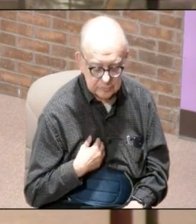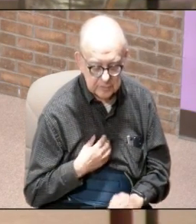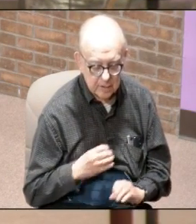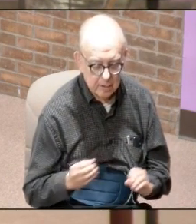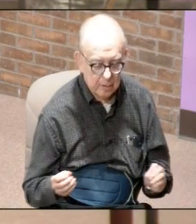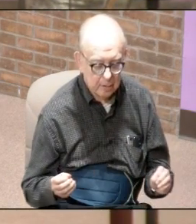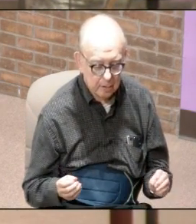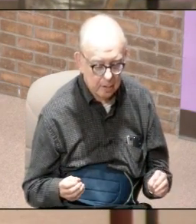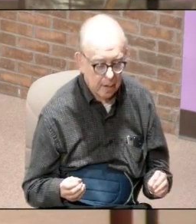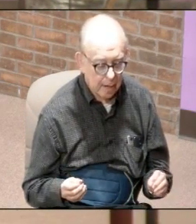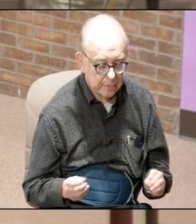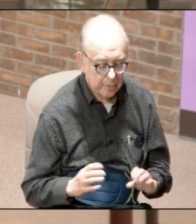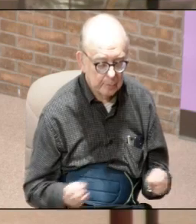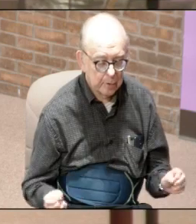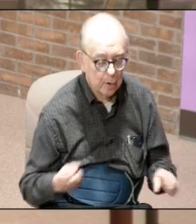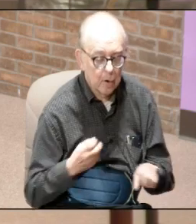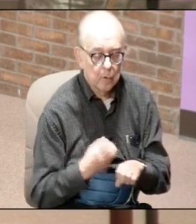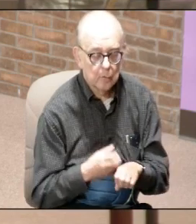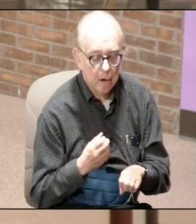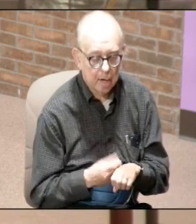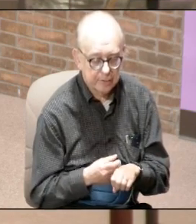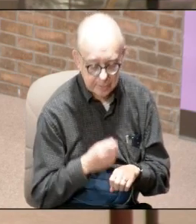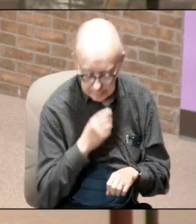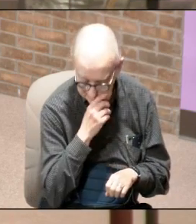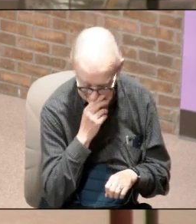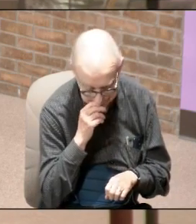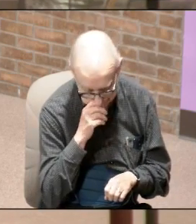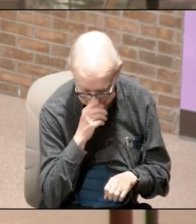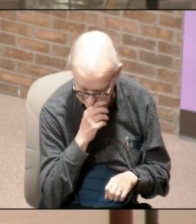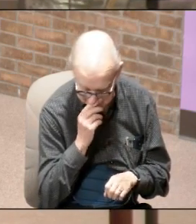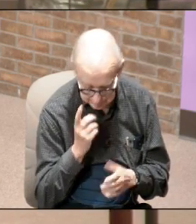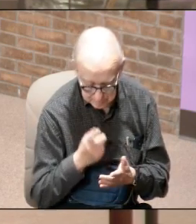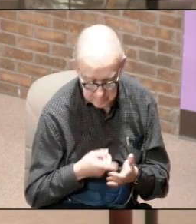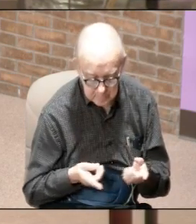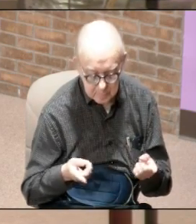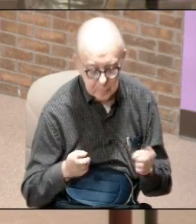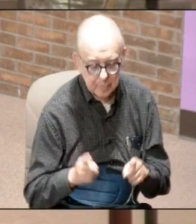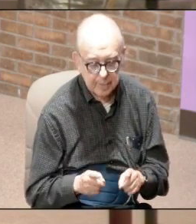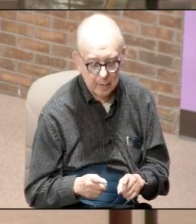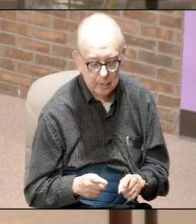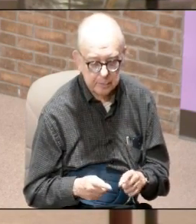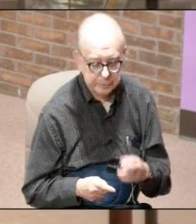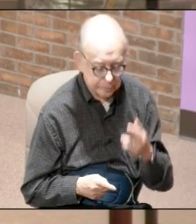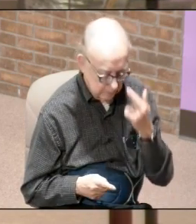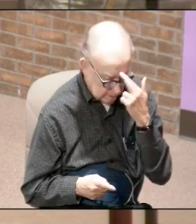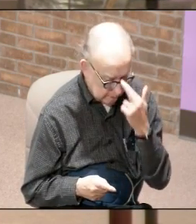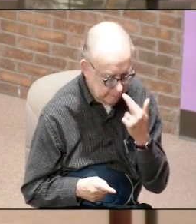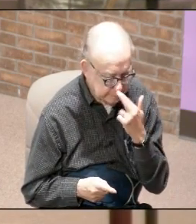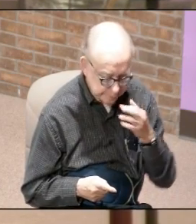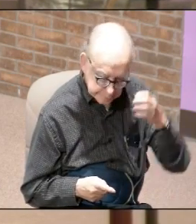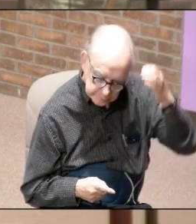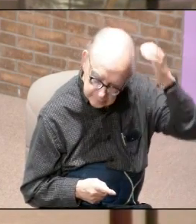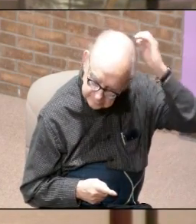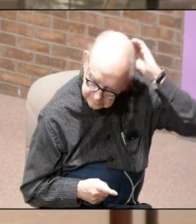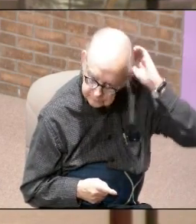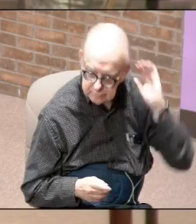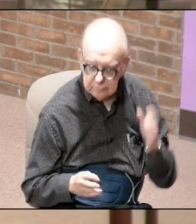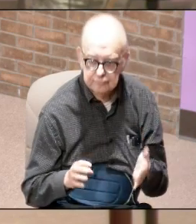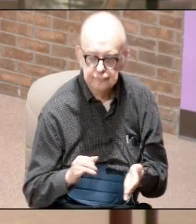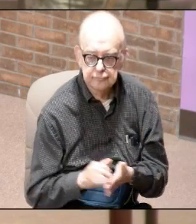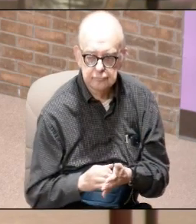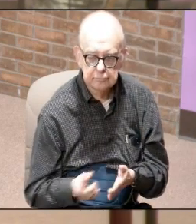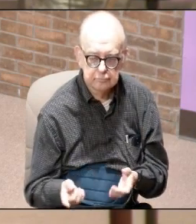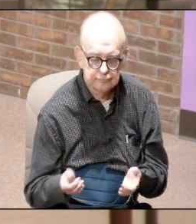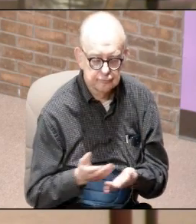like a lot of rocks and so what was happening in the Roman in the Roman Empire is that